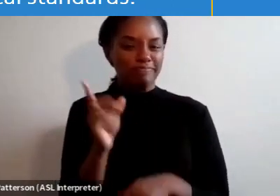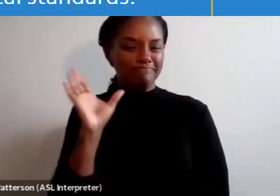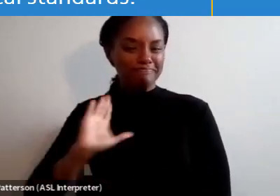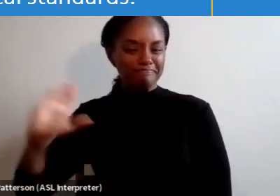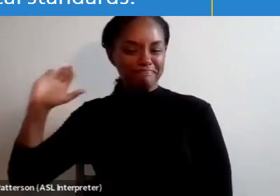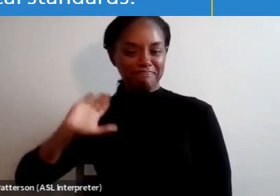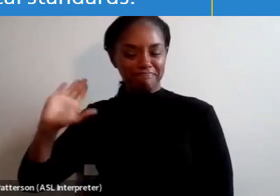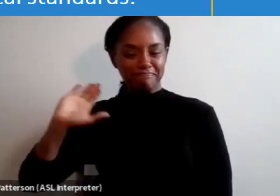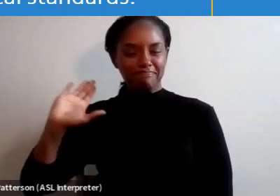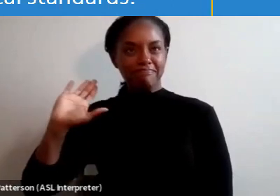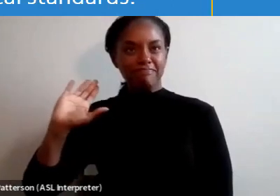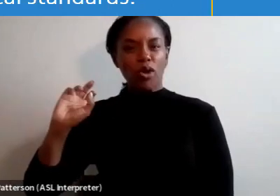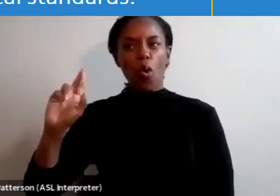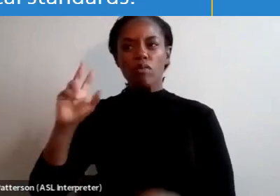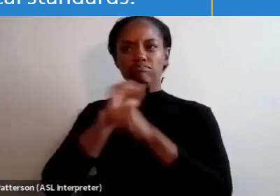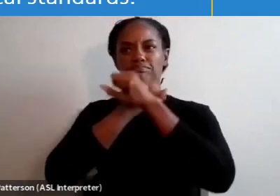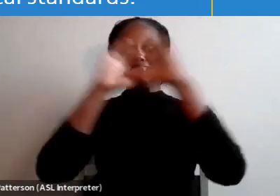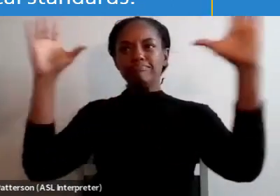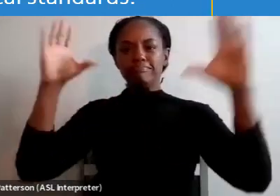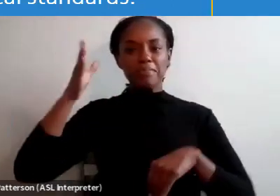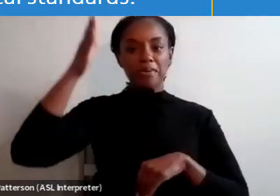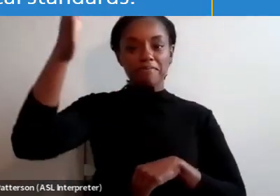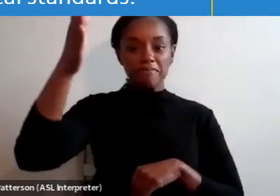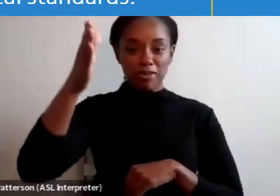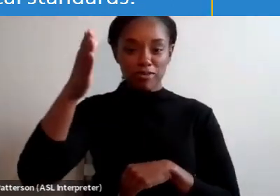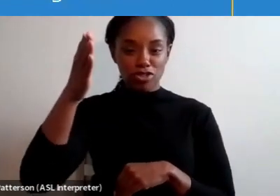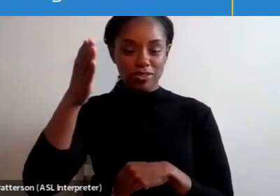Or do you envision some future version of yourself?